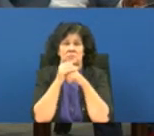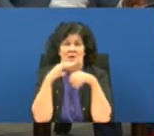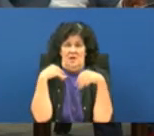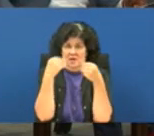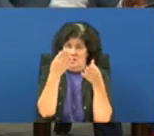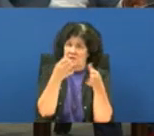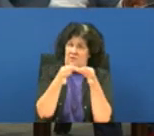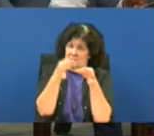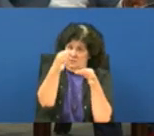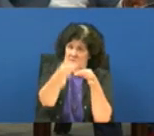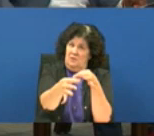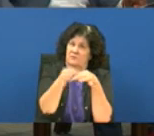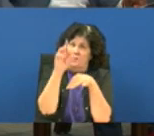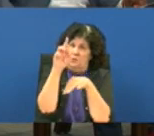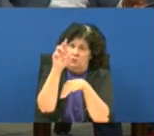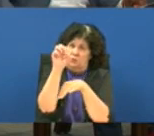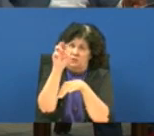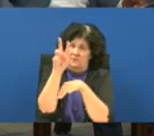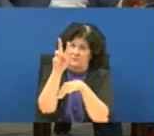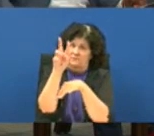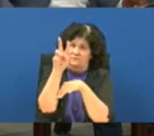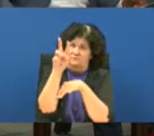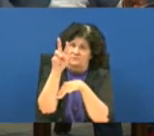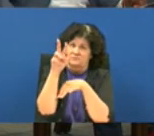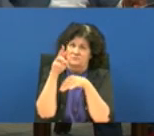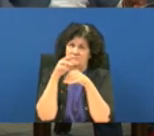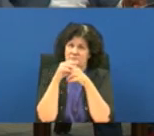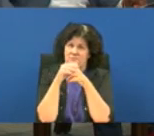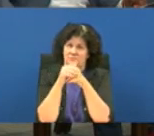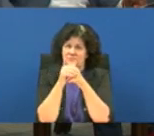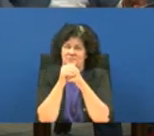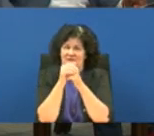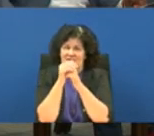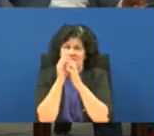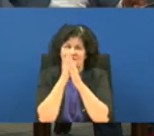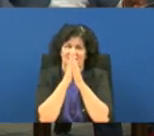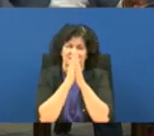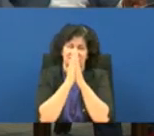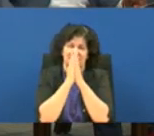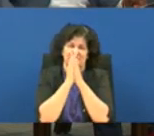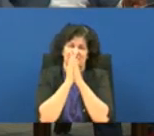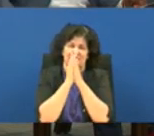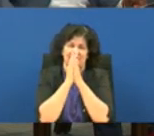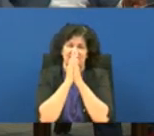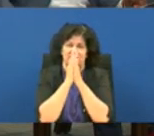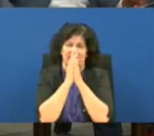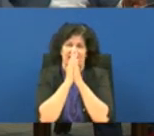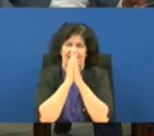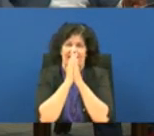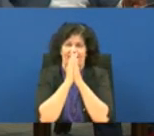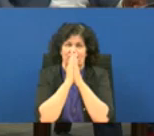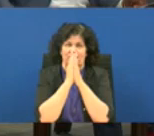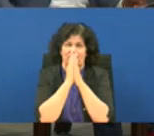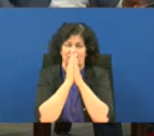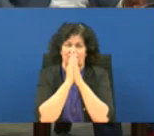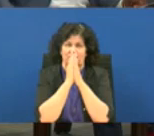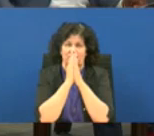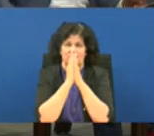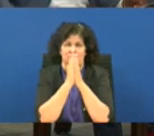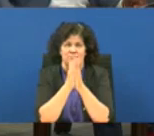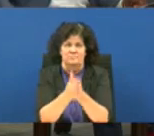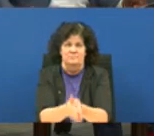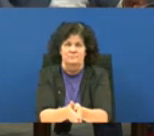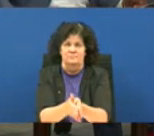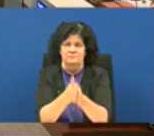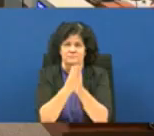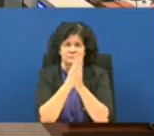extra minutes reverend understand because you're here every week gave two extra minutes anybody else wishing to speak on item 108 please